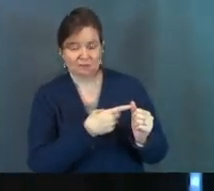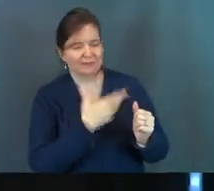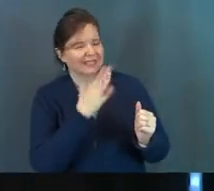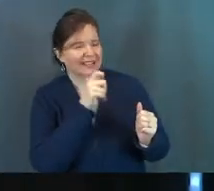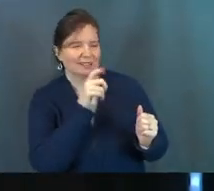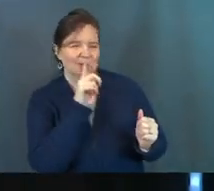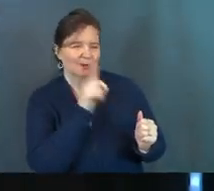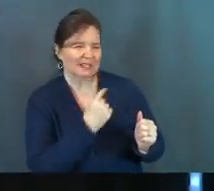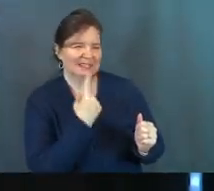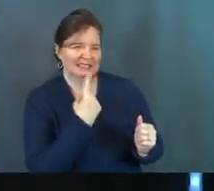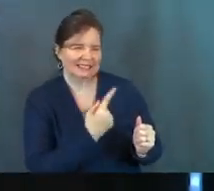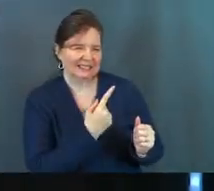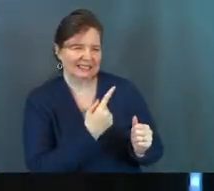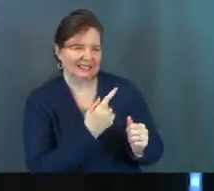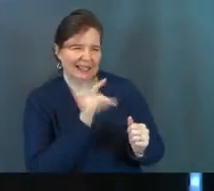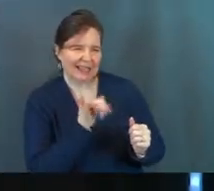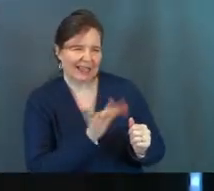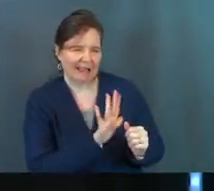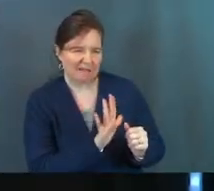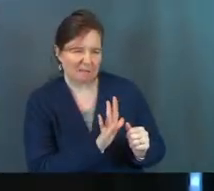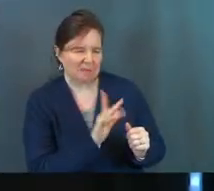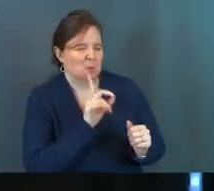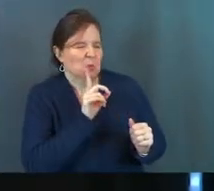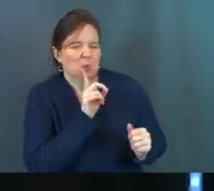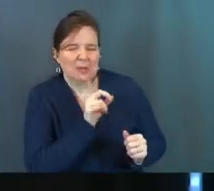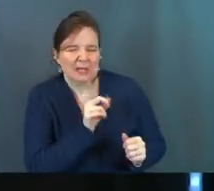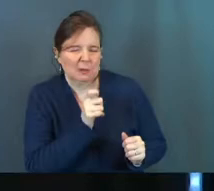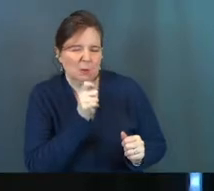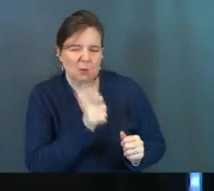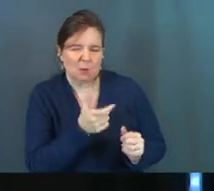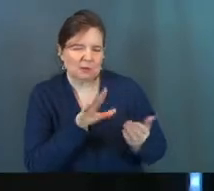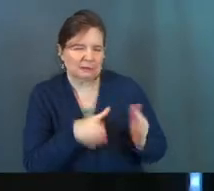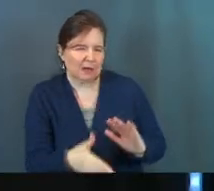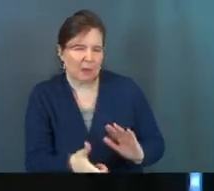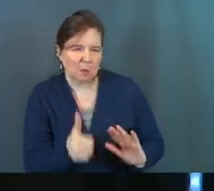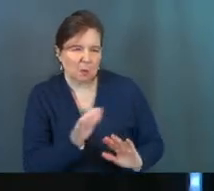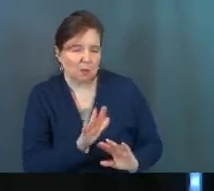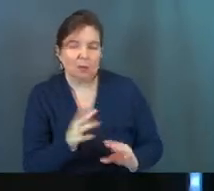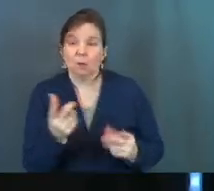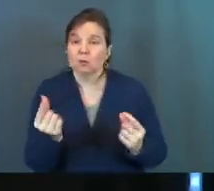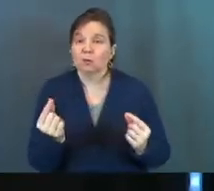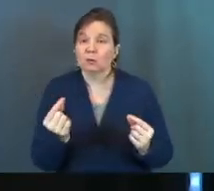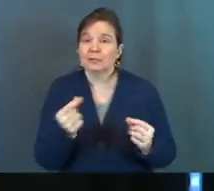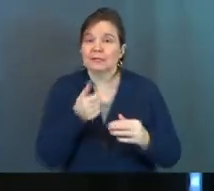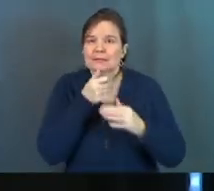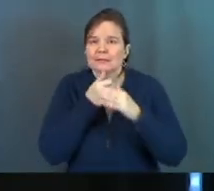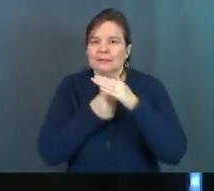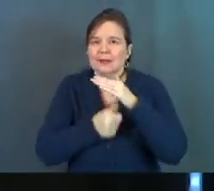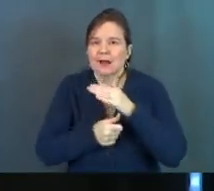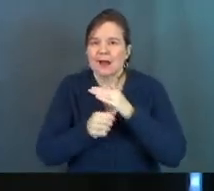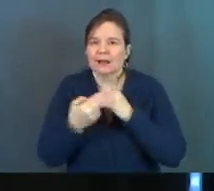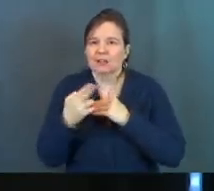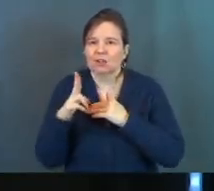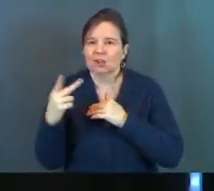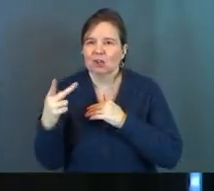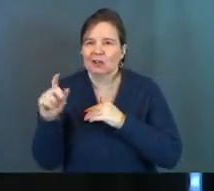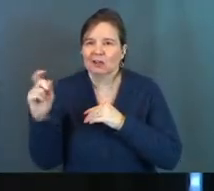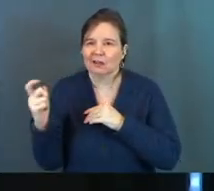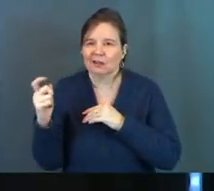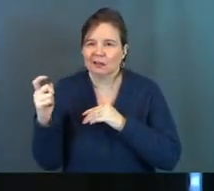God didn't really say this. You won't really die. And what's he doing there? He's hiding the hook.